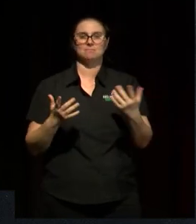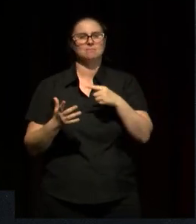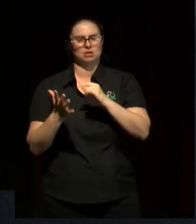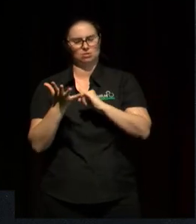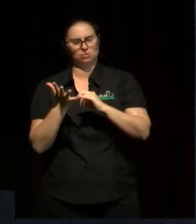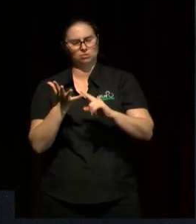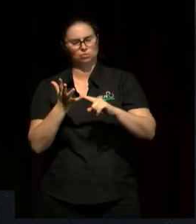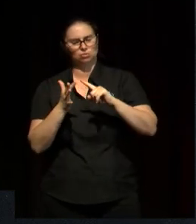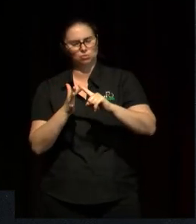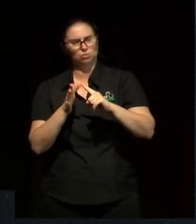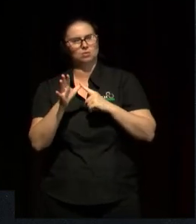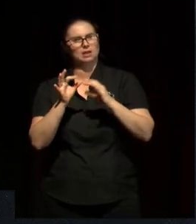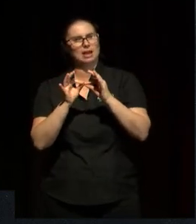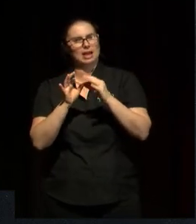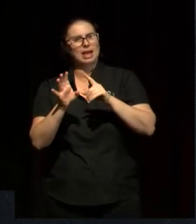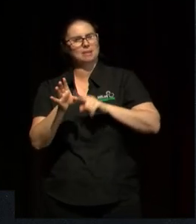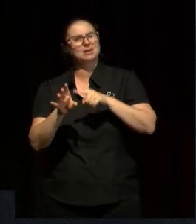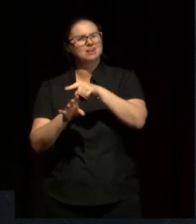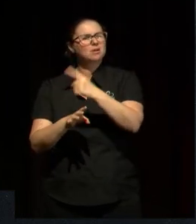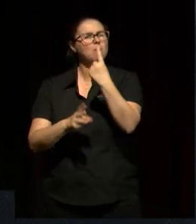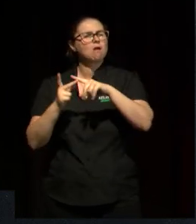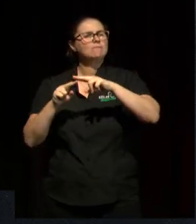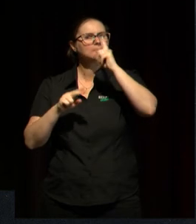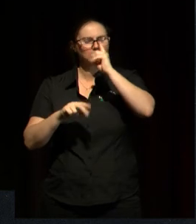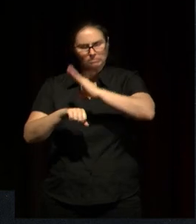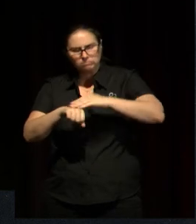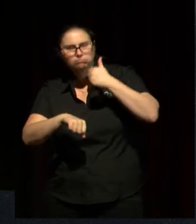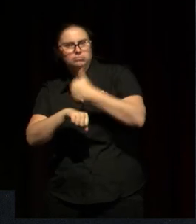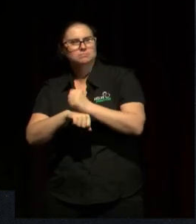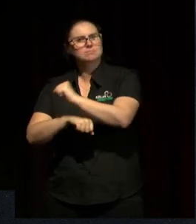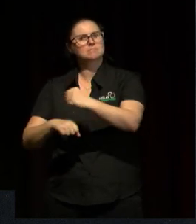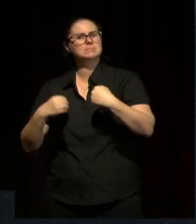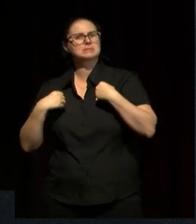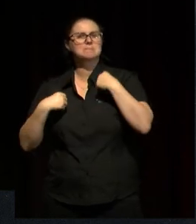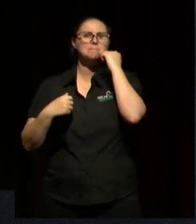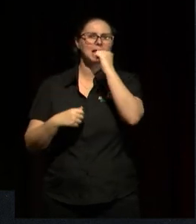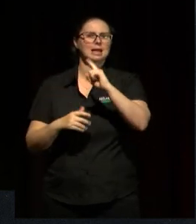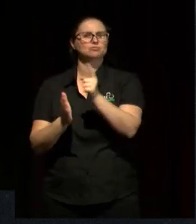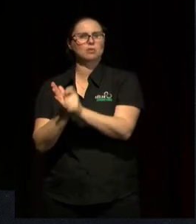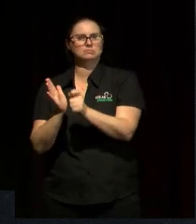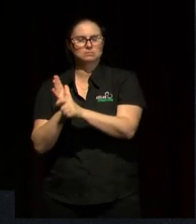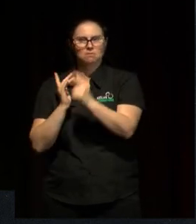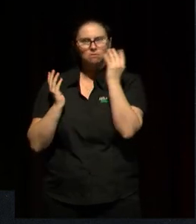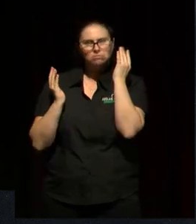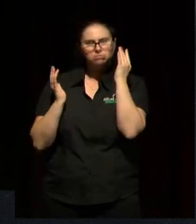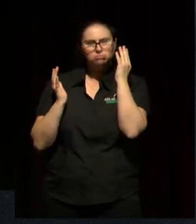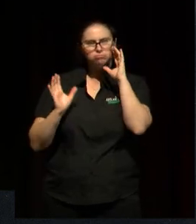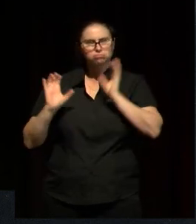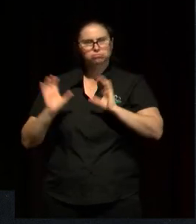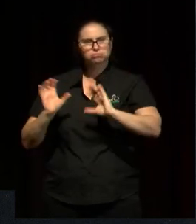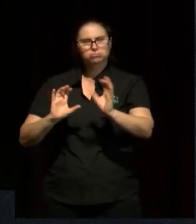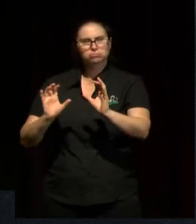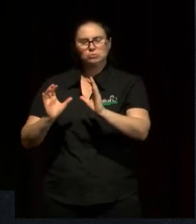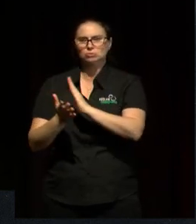one of the founder of Black and Right, how she designed this, it was, you know, it's never